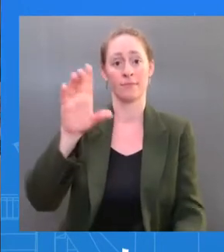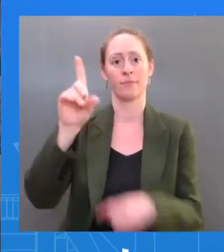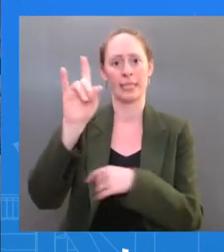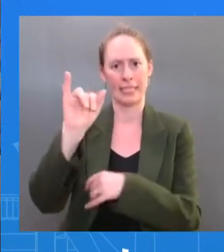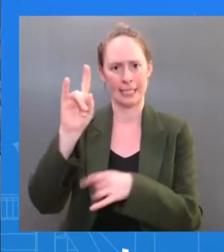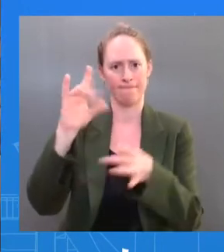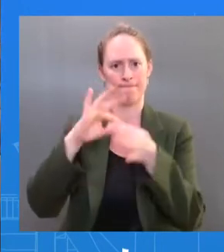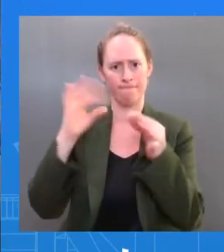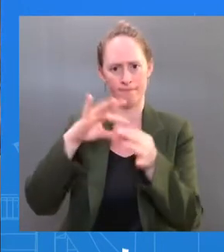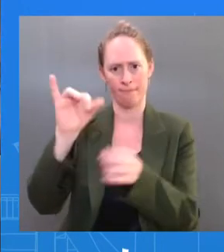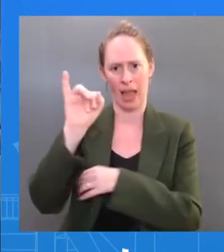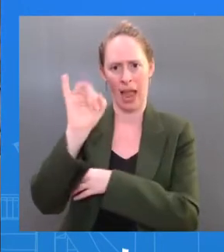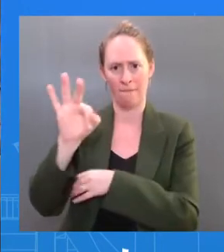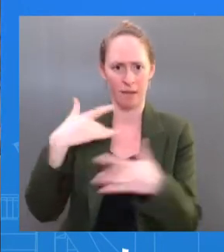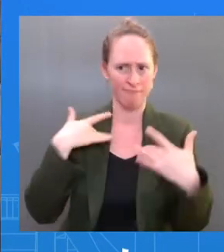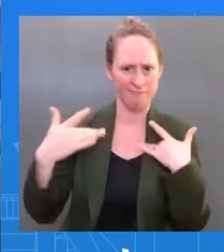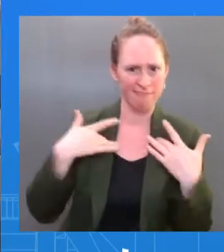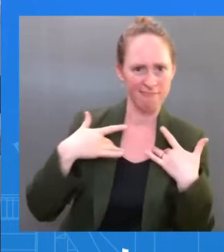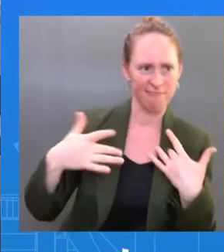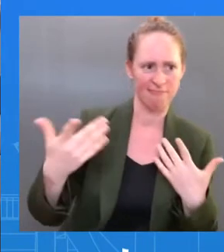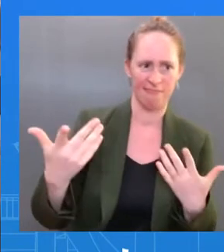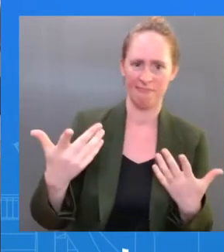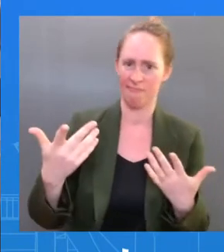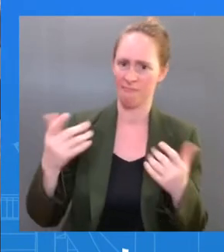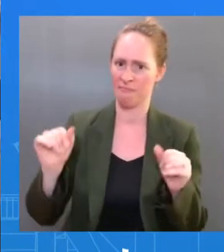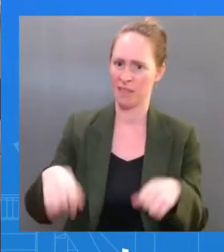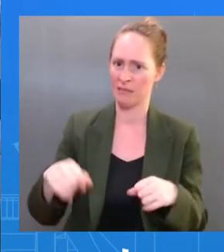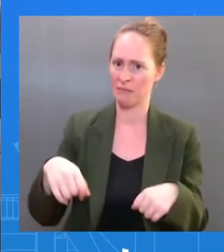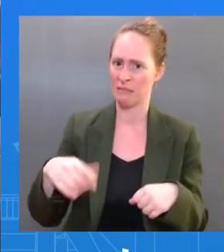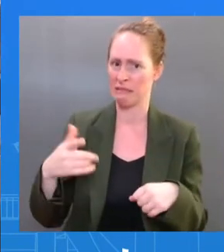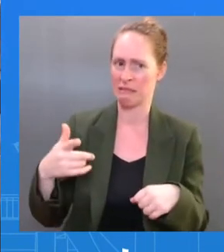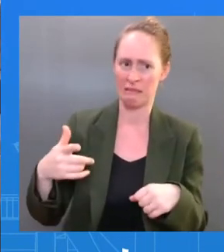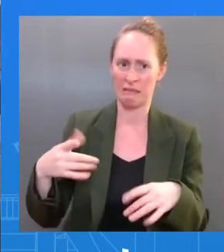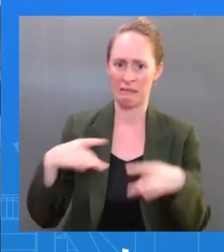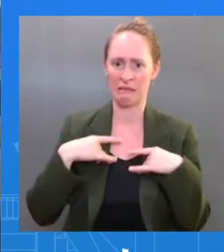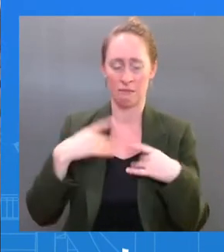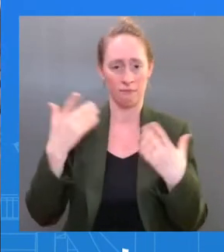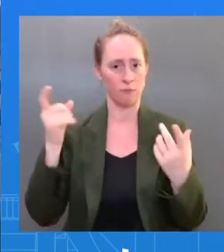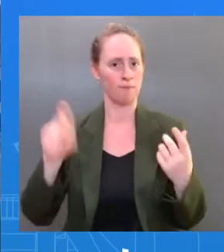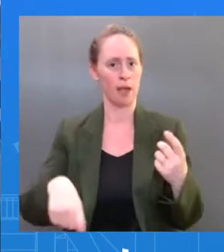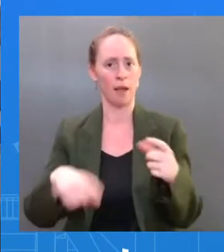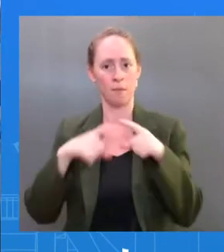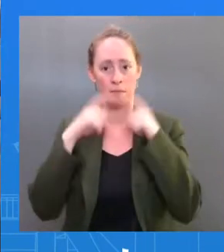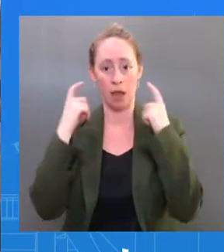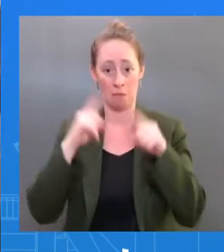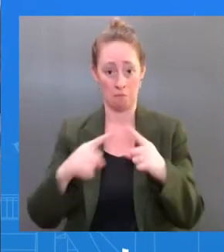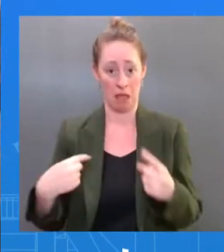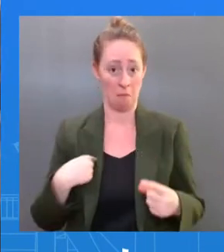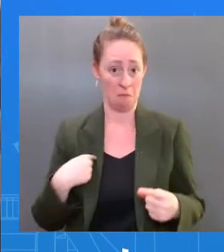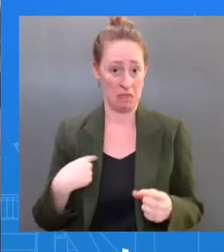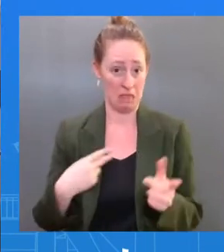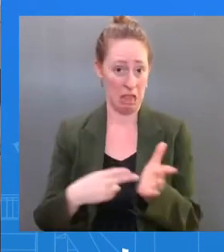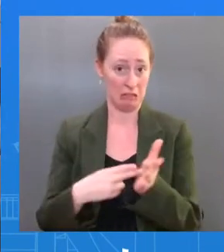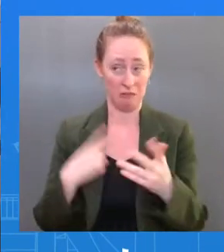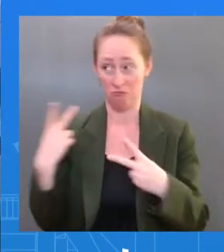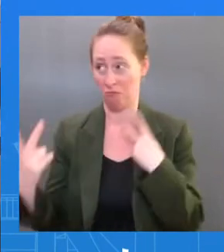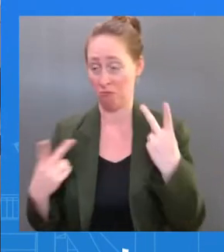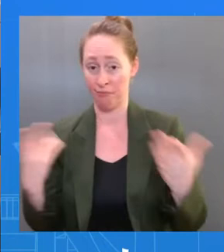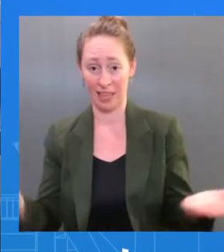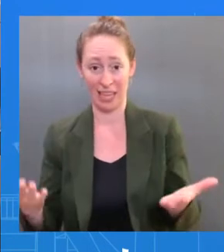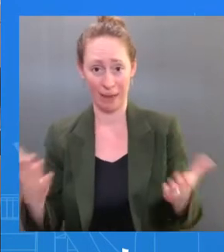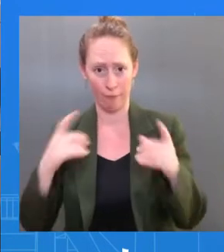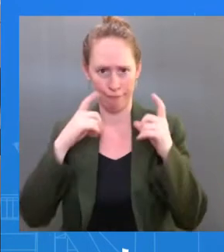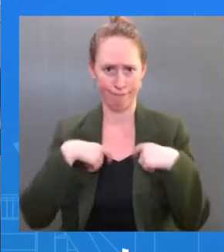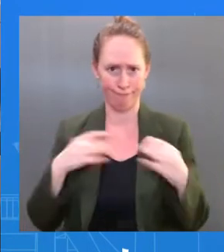seeing people back and forth. D.C. is a high — is in a high category. Is there now a push to tell people to start wearing the